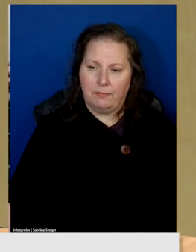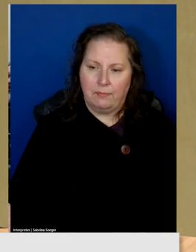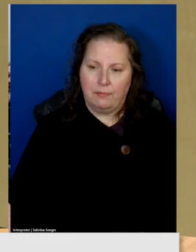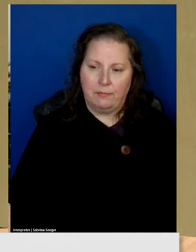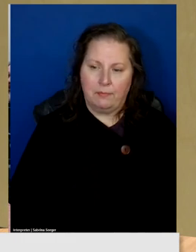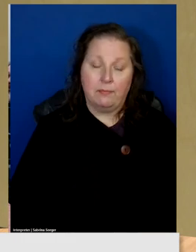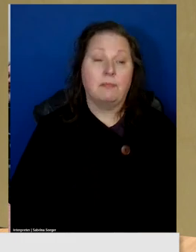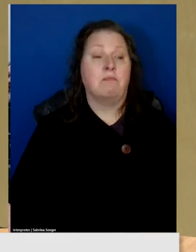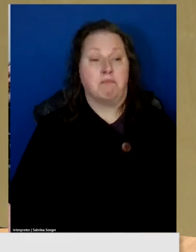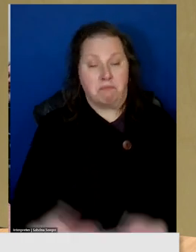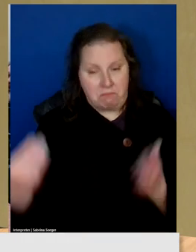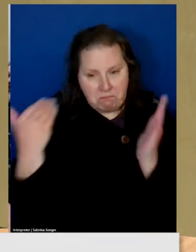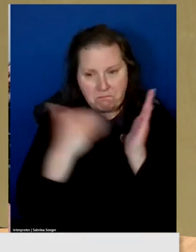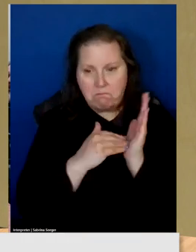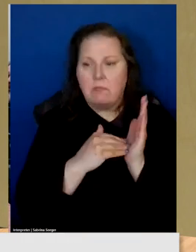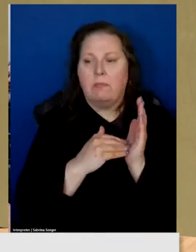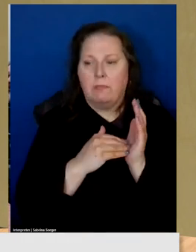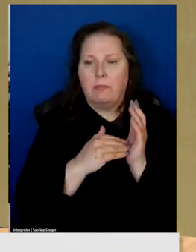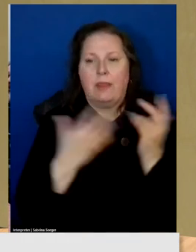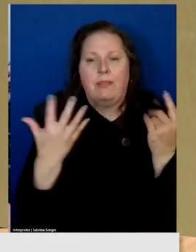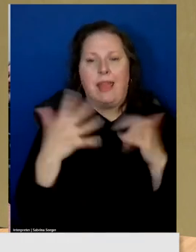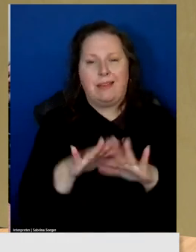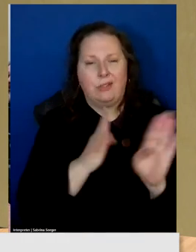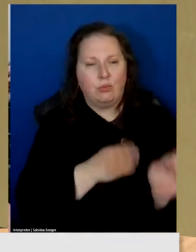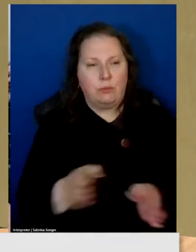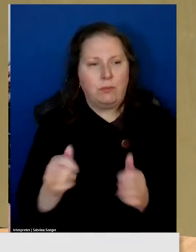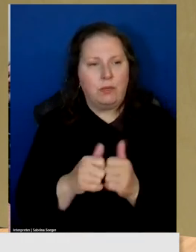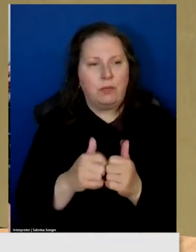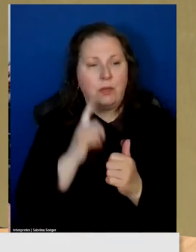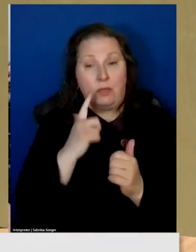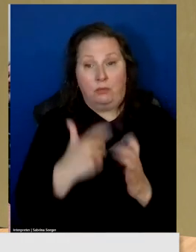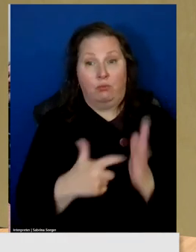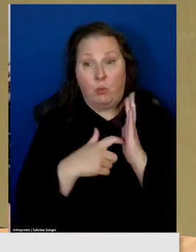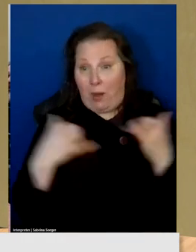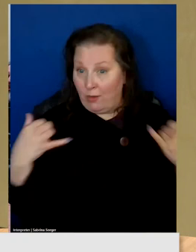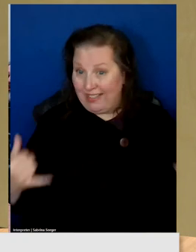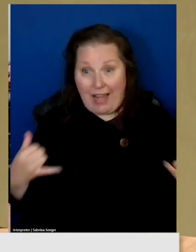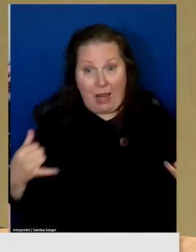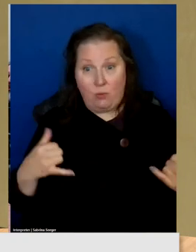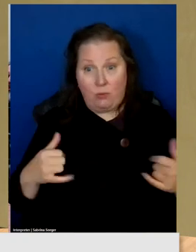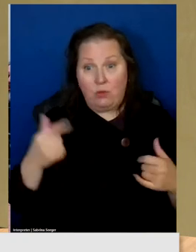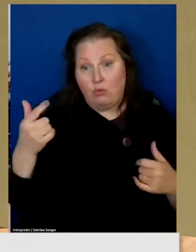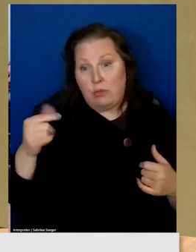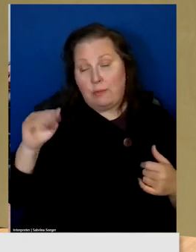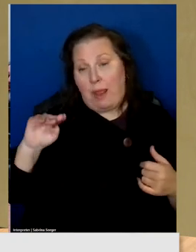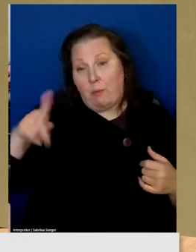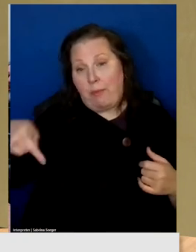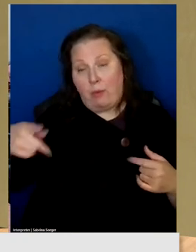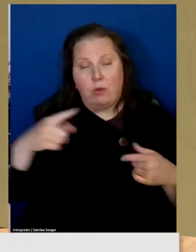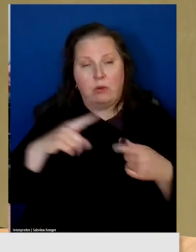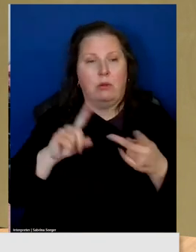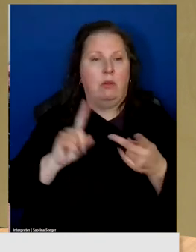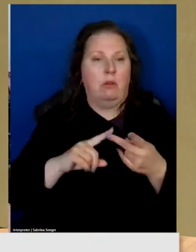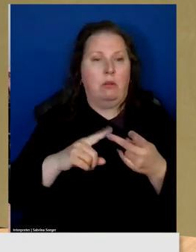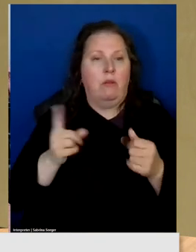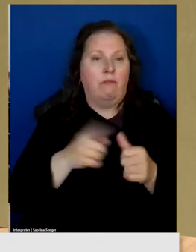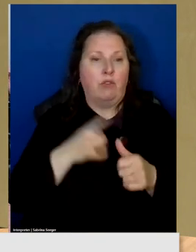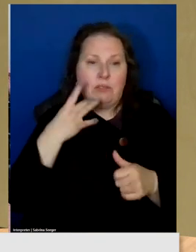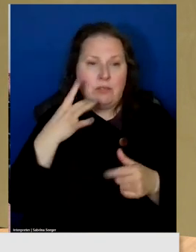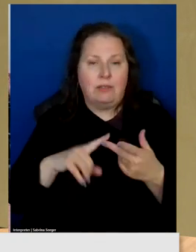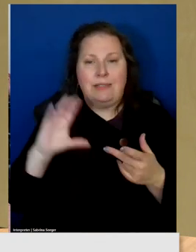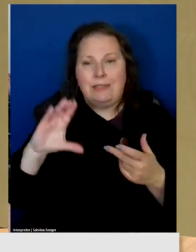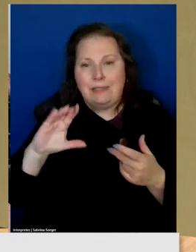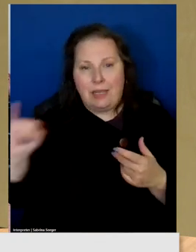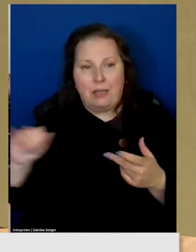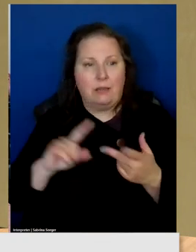So again, the inner, the integrated planning is required now with green mountain power. First light CCI